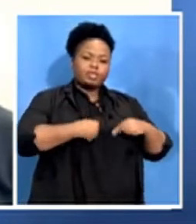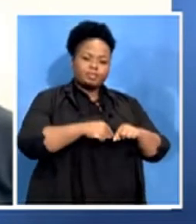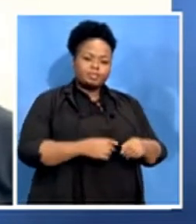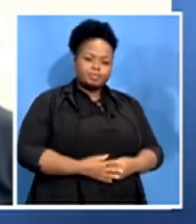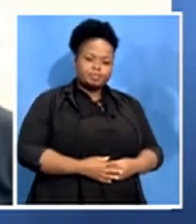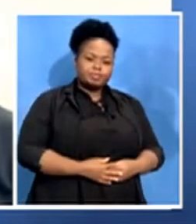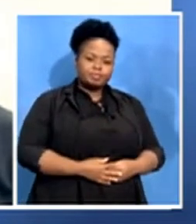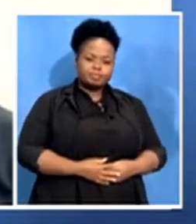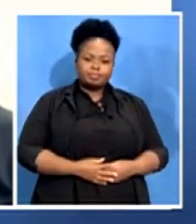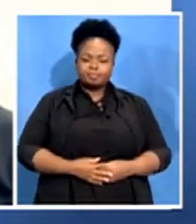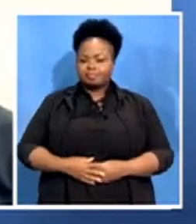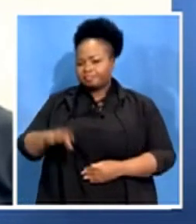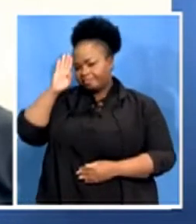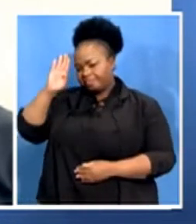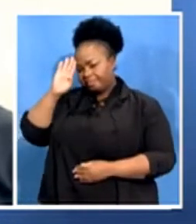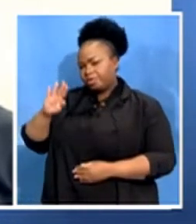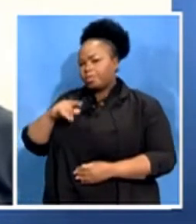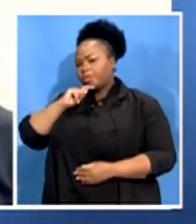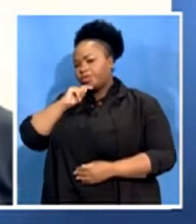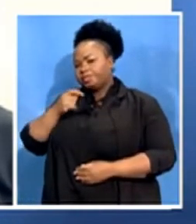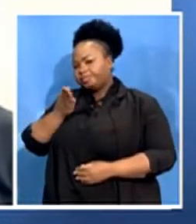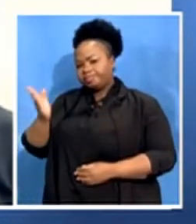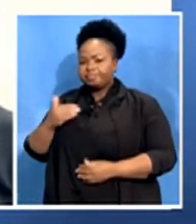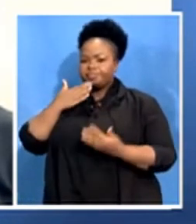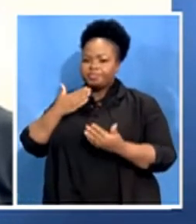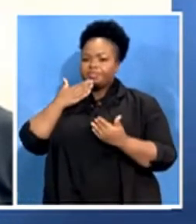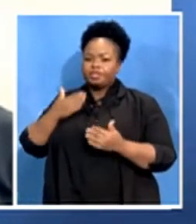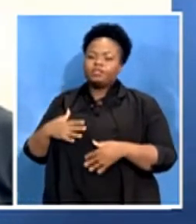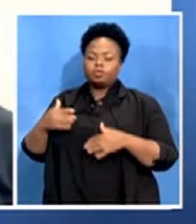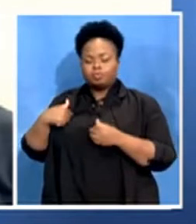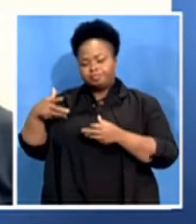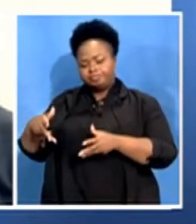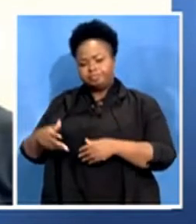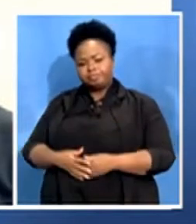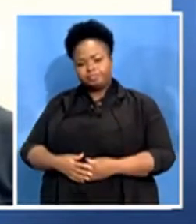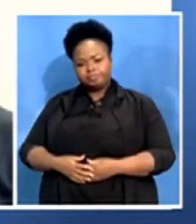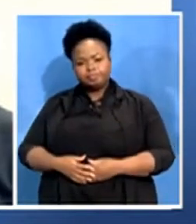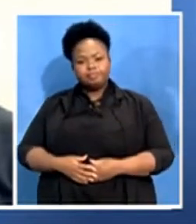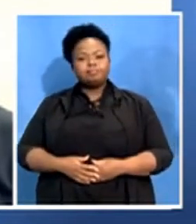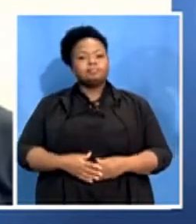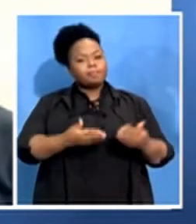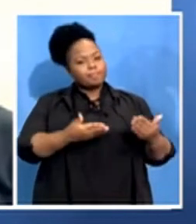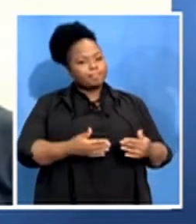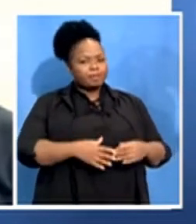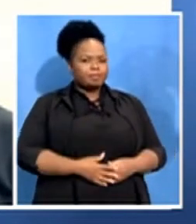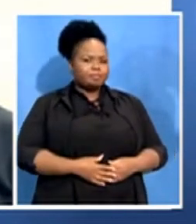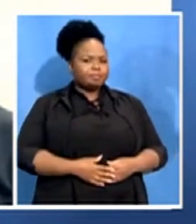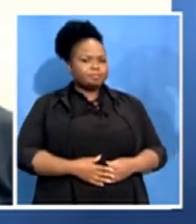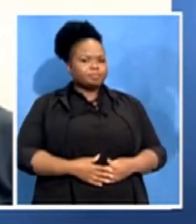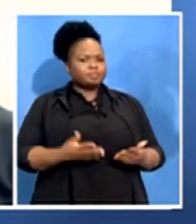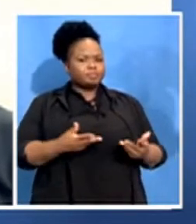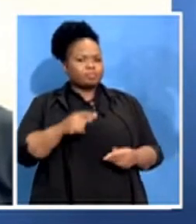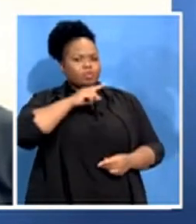Desiree and thank you very much for hosting me. Very welcome. Why was there a need for this type of festival